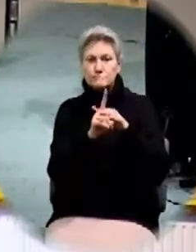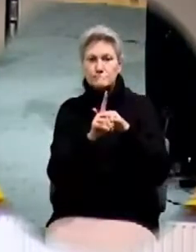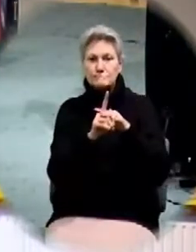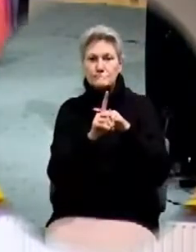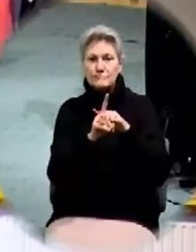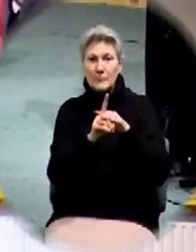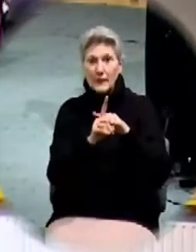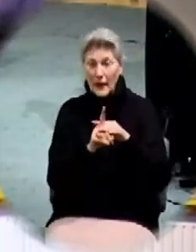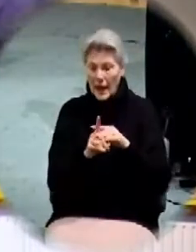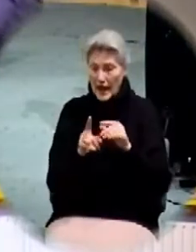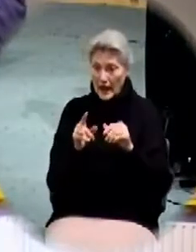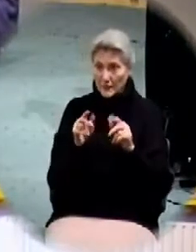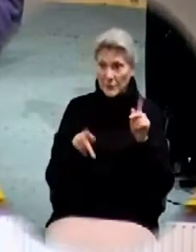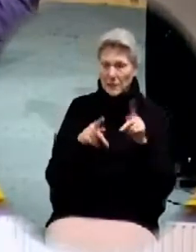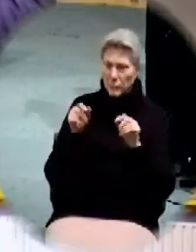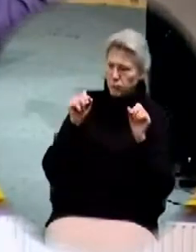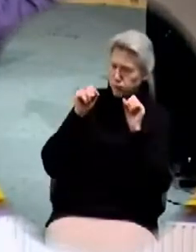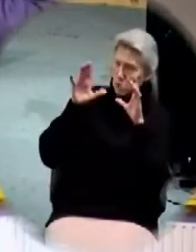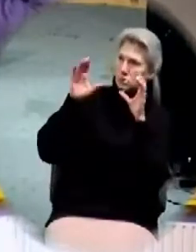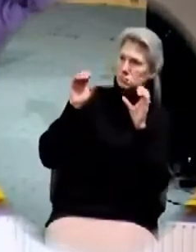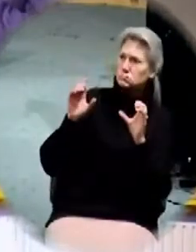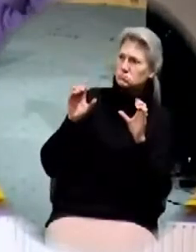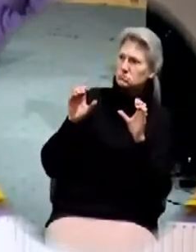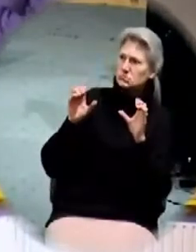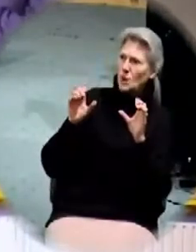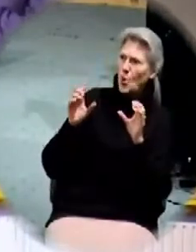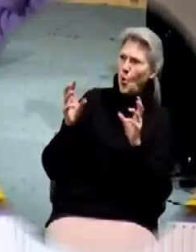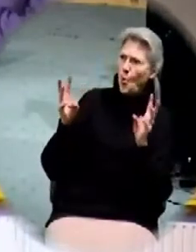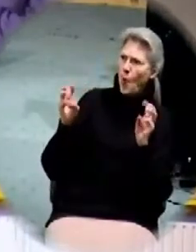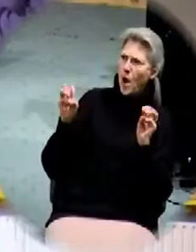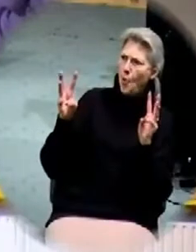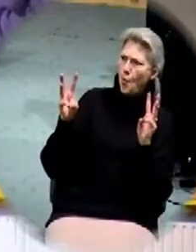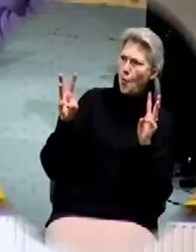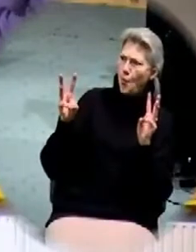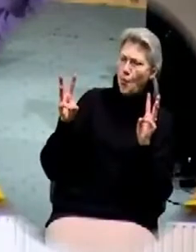I'm honest with myself the first time you see this stuff in scripture you go whoa